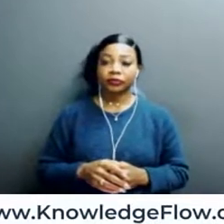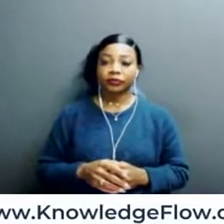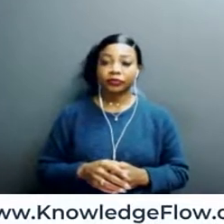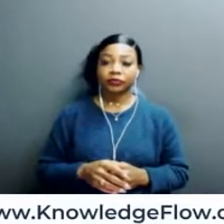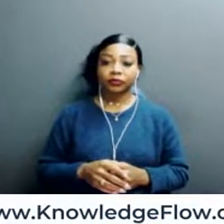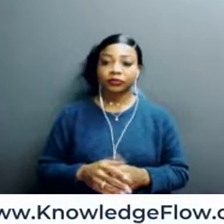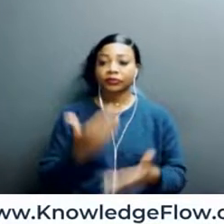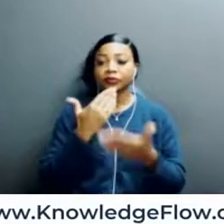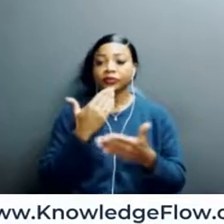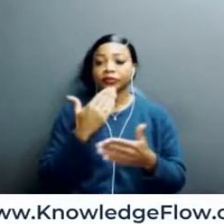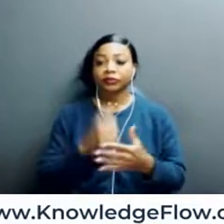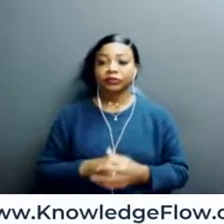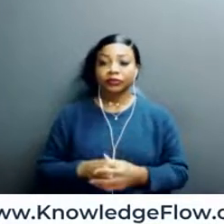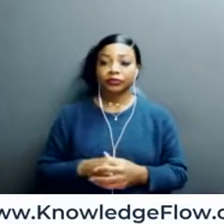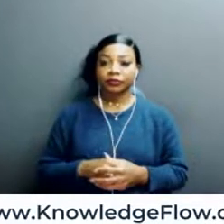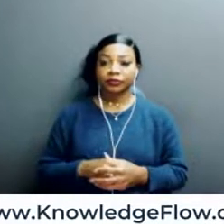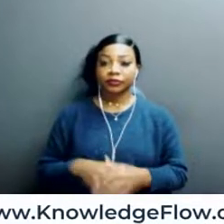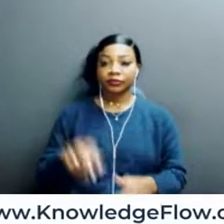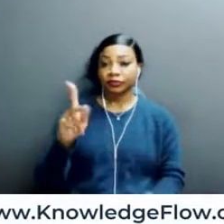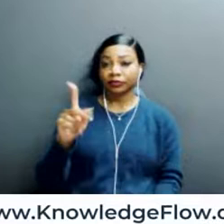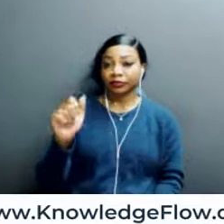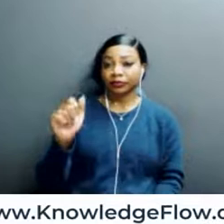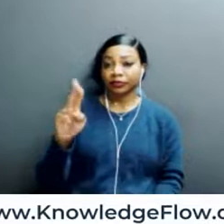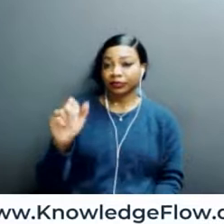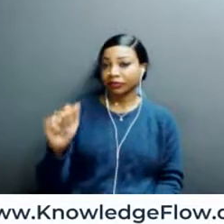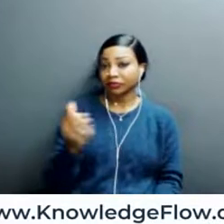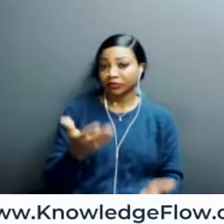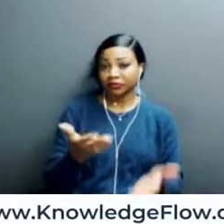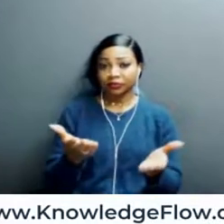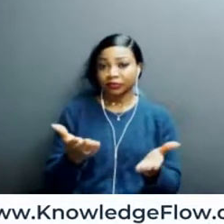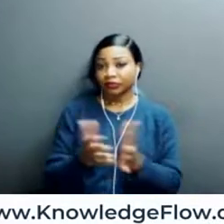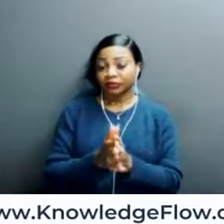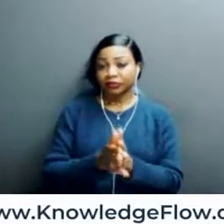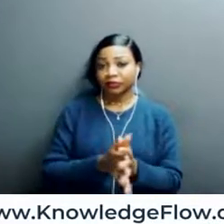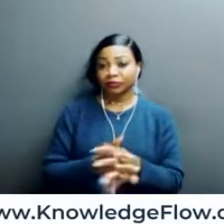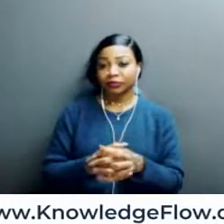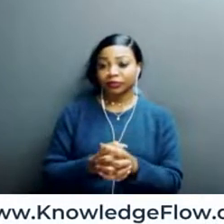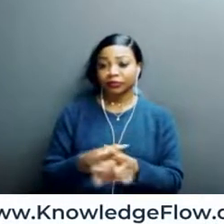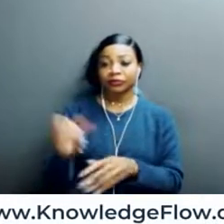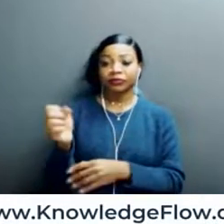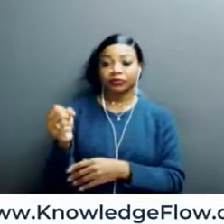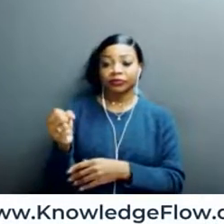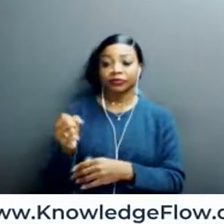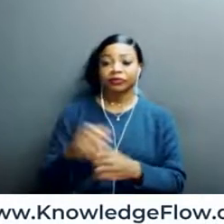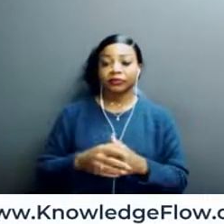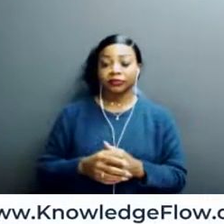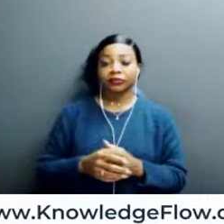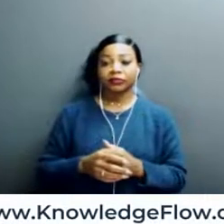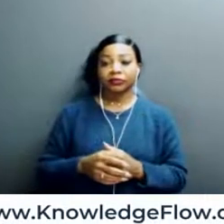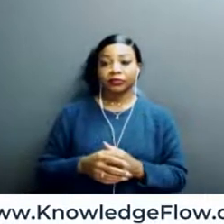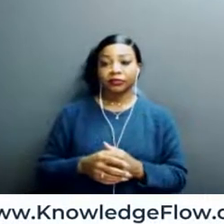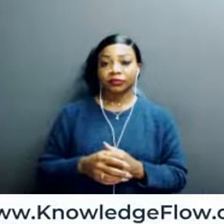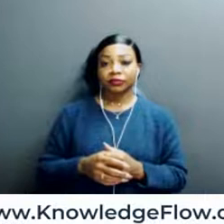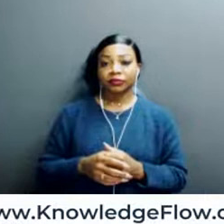Thank you. Cara, any thoughts on this question? Yeah, and I just, I see a couple, like a